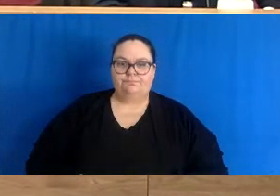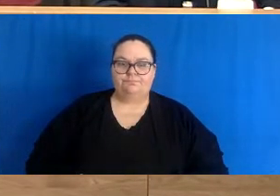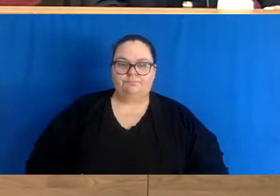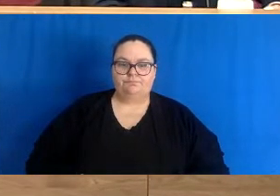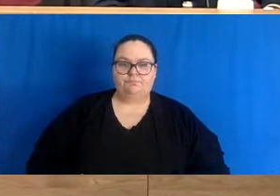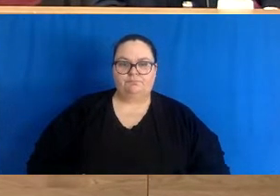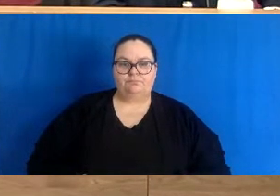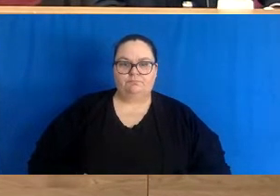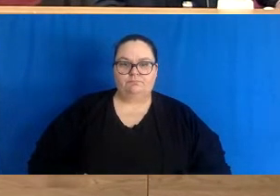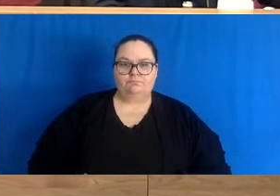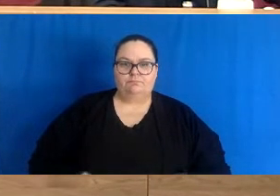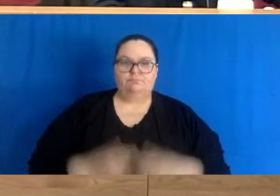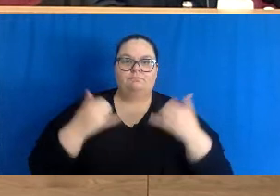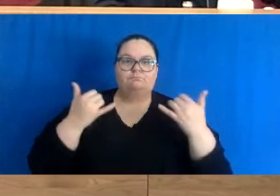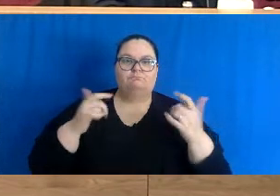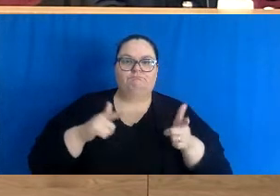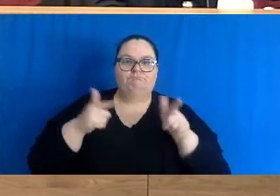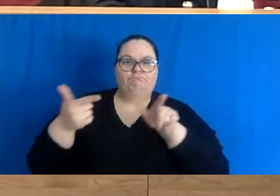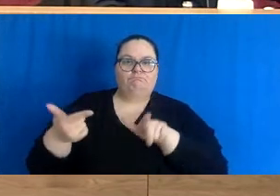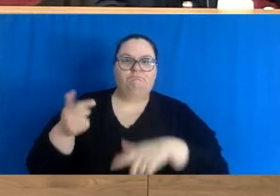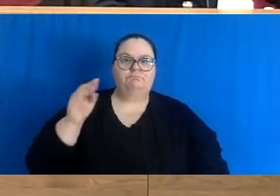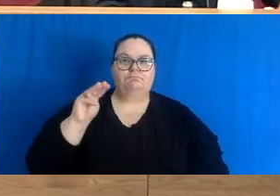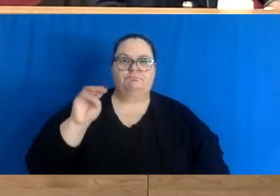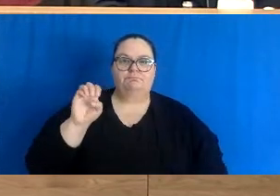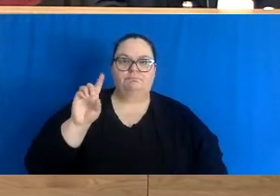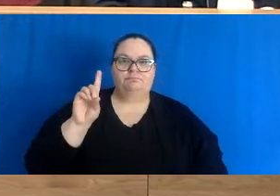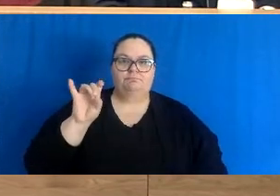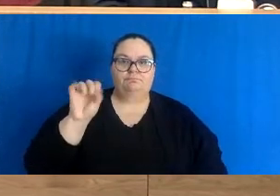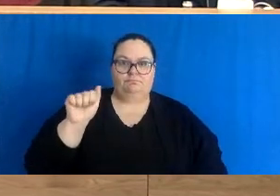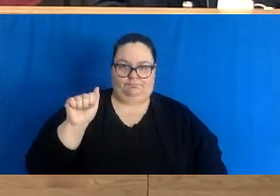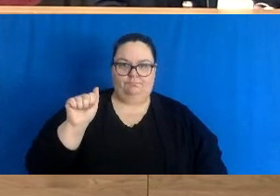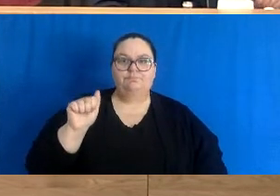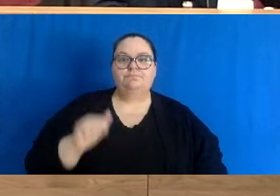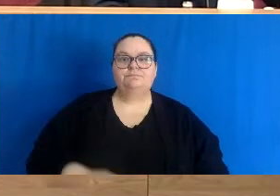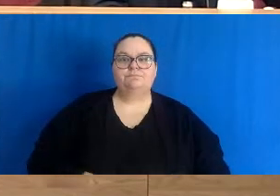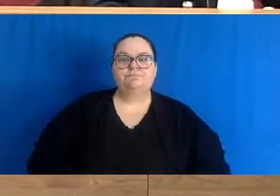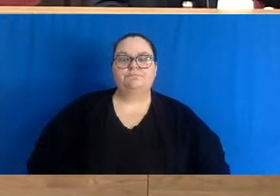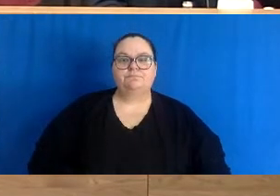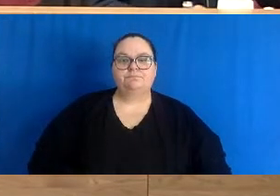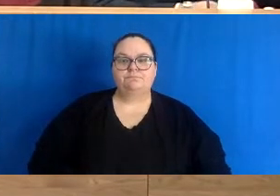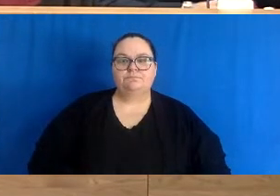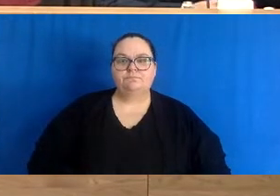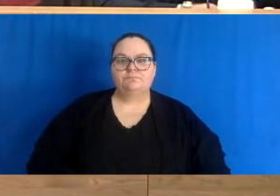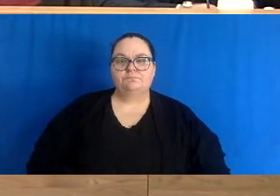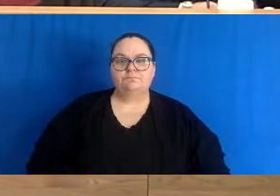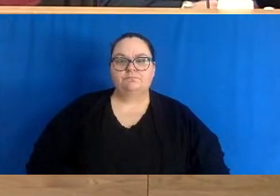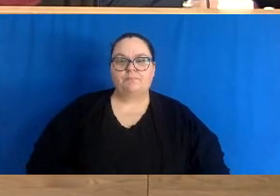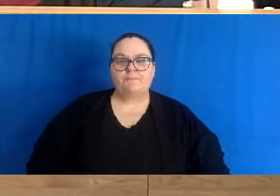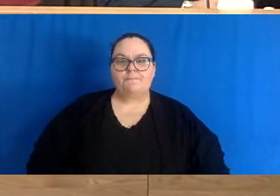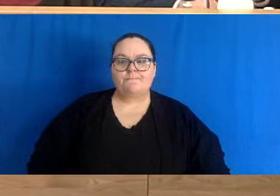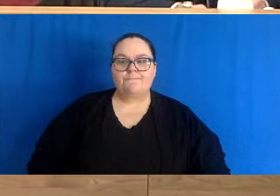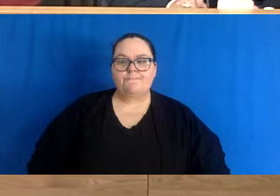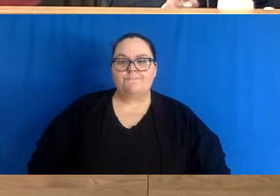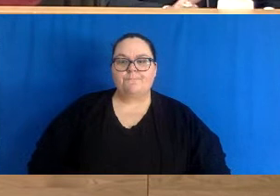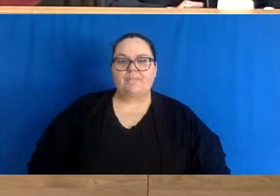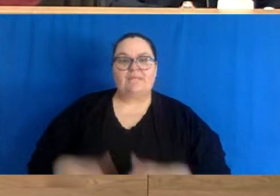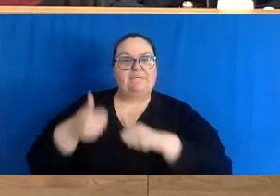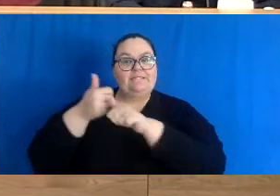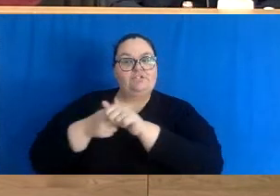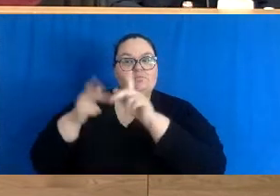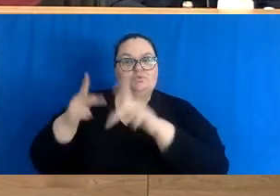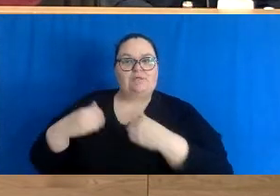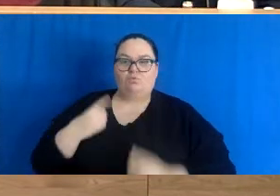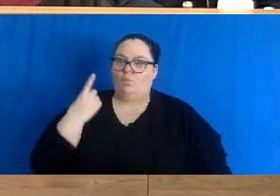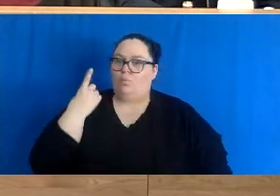We'll now proceed with questions from members of the media. Each reporter will have one question. You